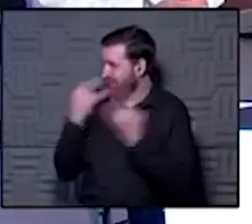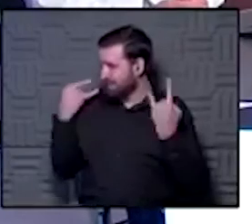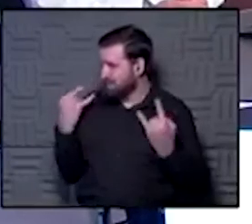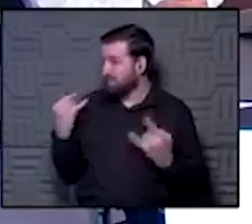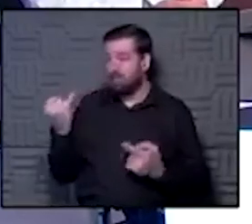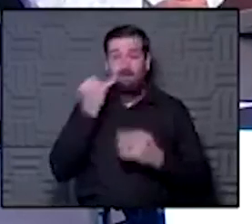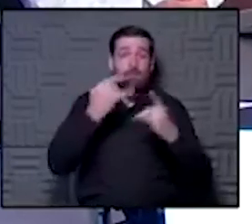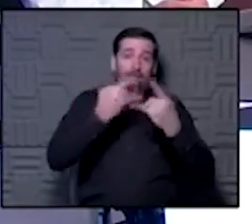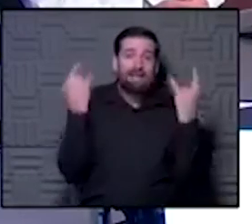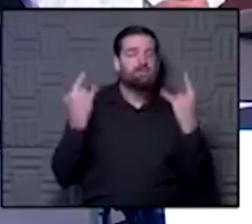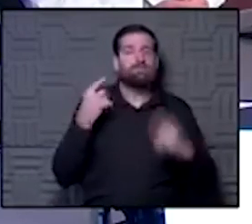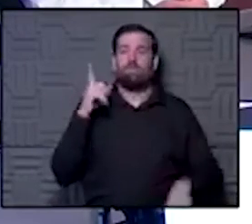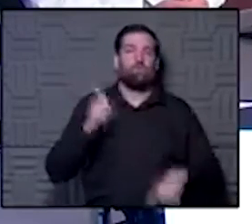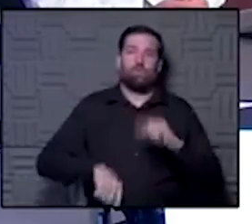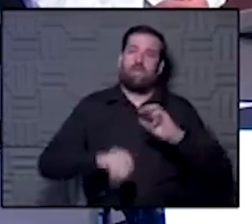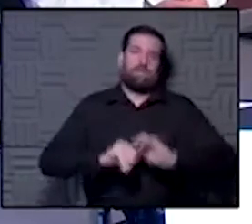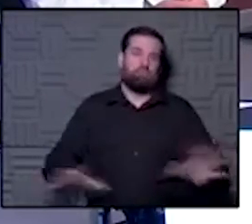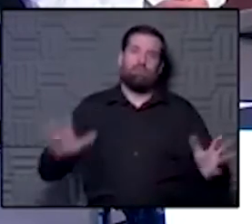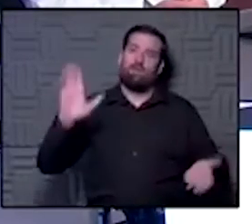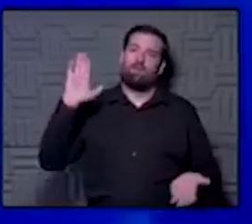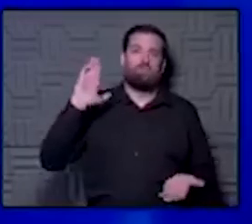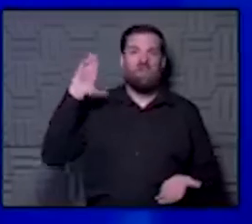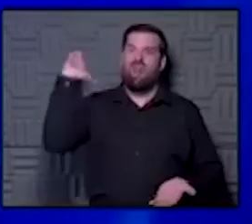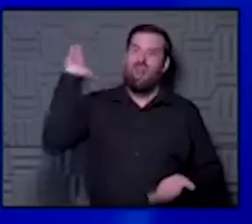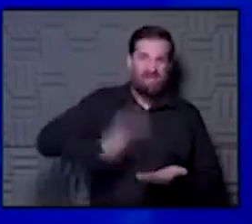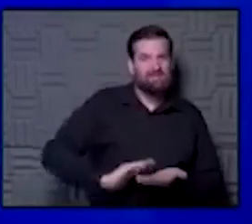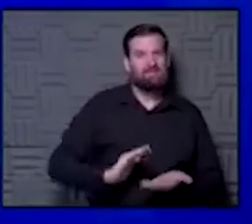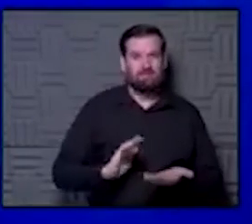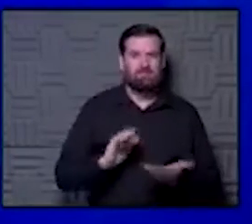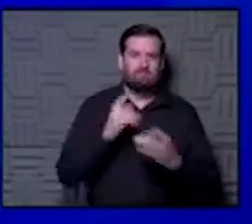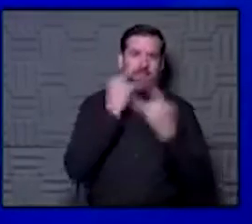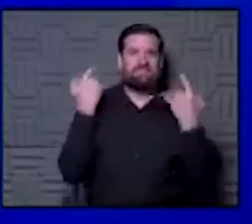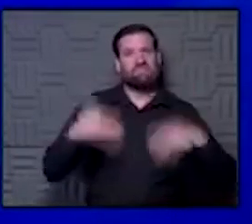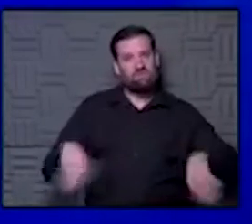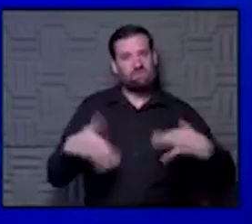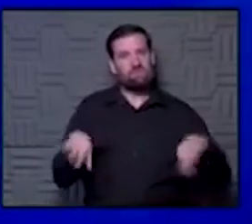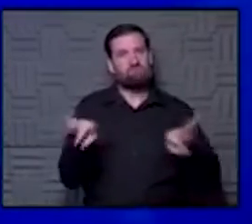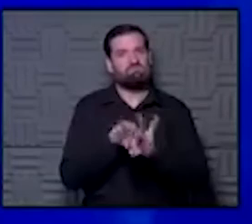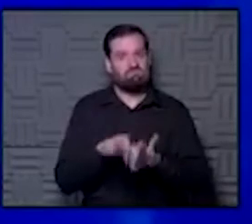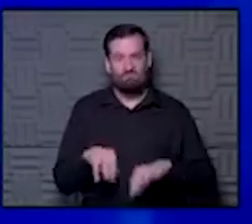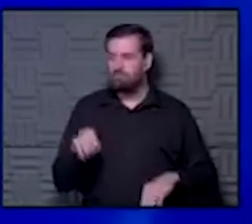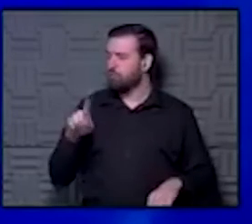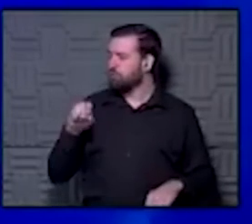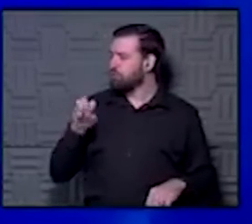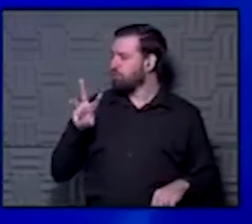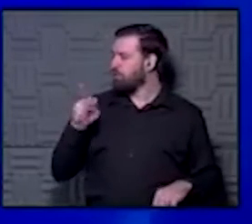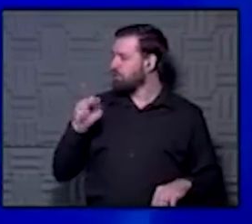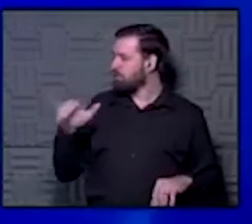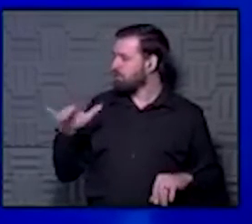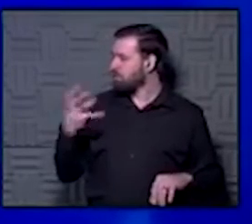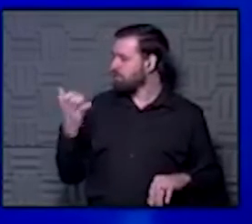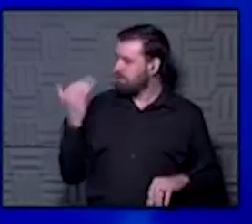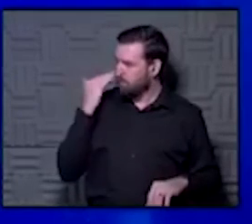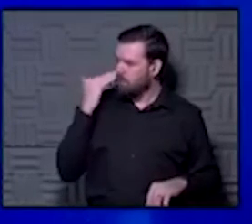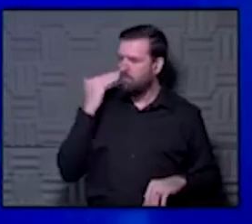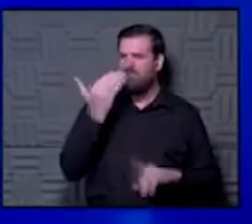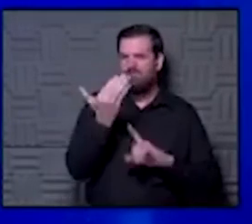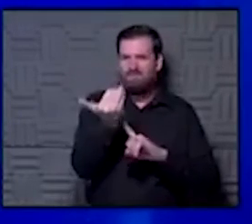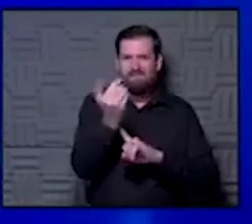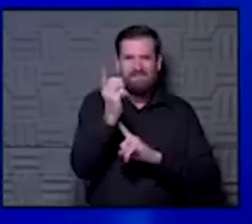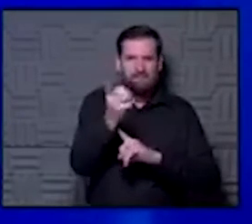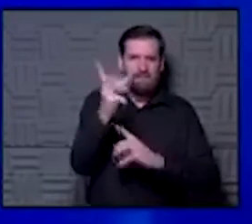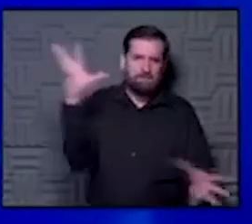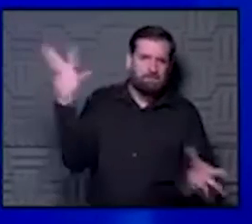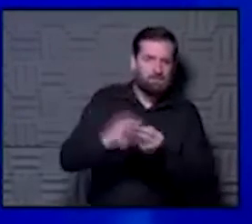wear a mask, you're not going to spread the disease nearly as much. mean, the masking makes such a difference. Donnie wants to know, 15 accumulation of